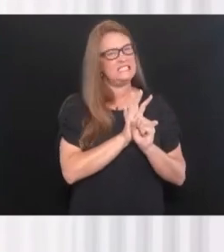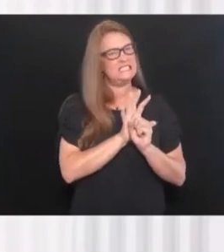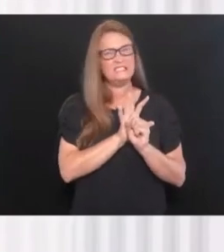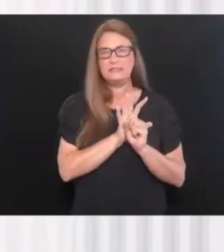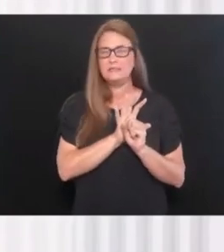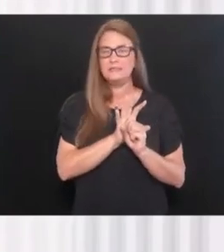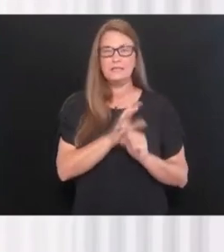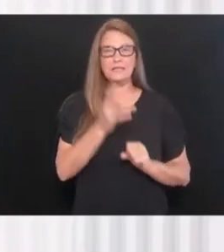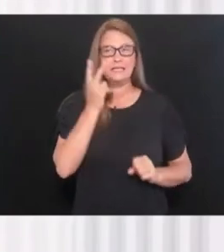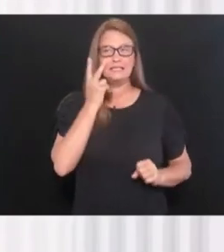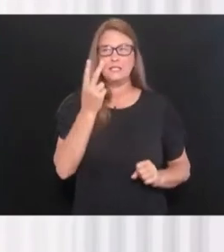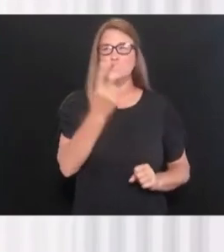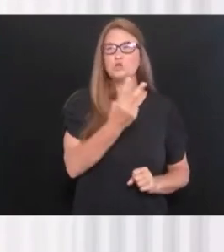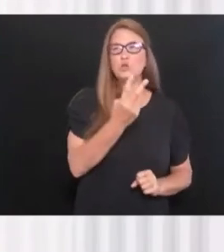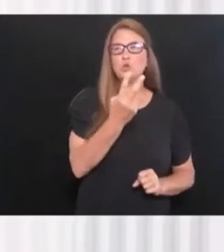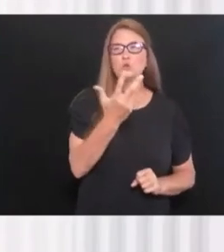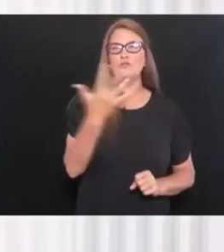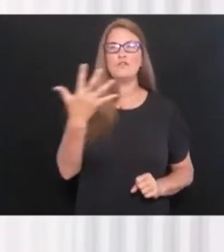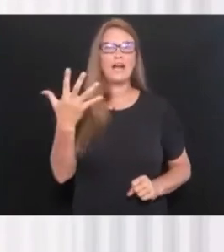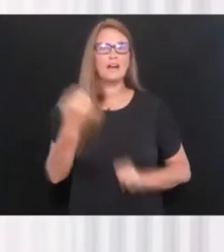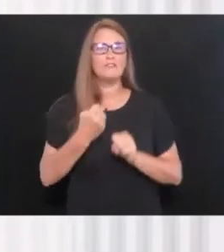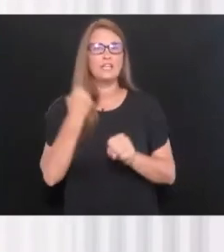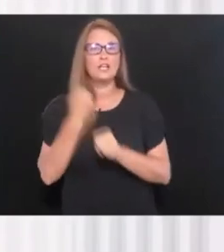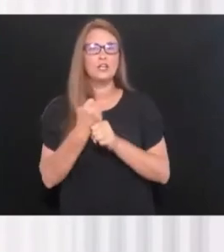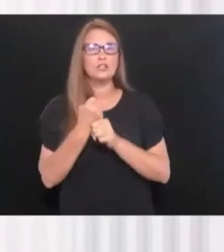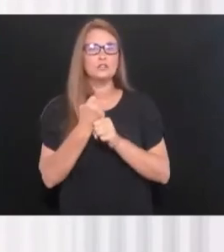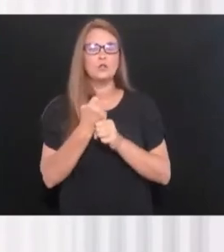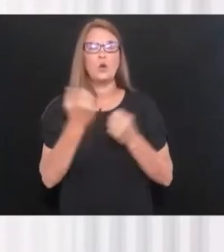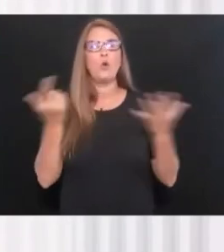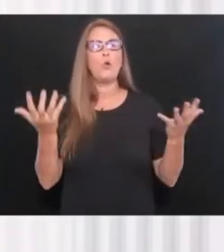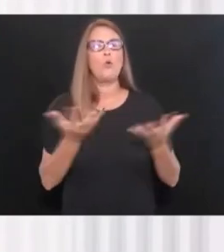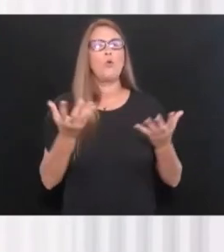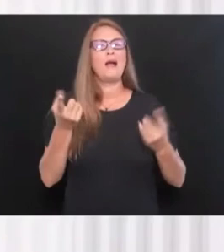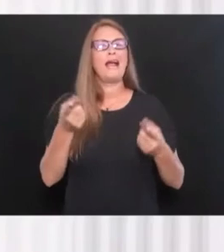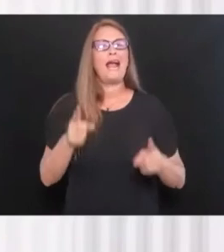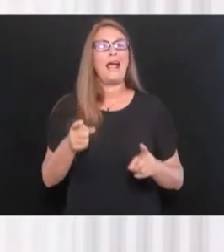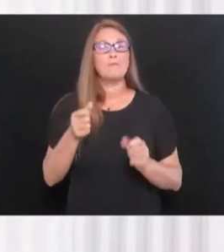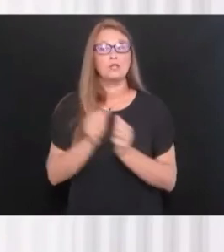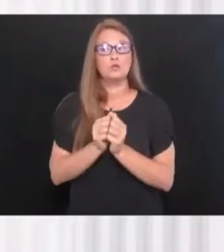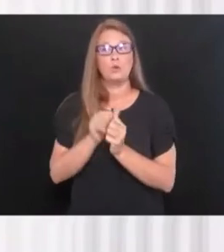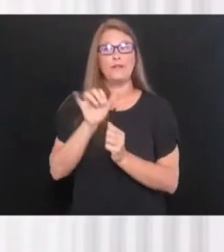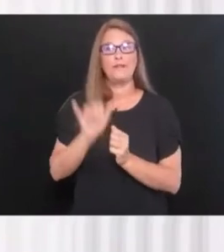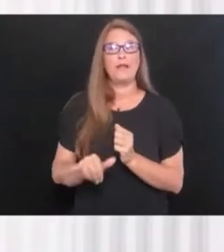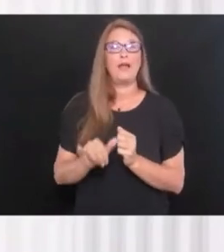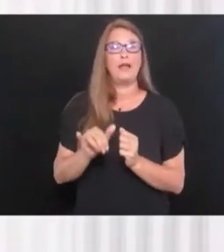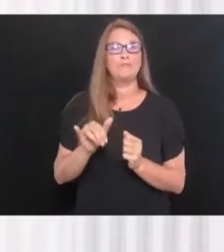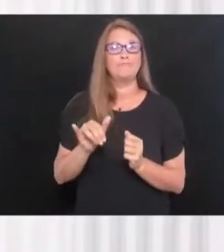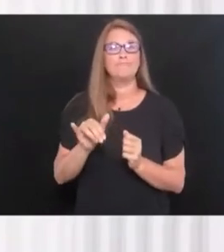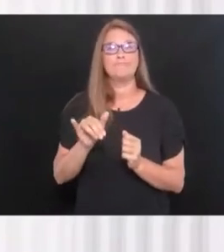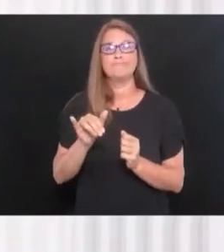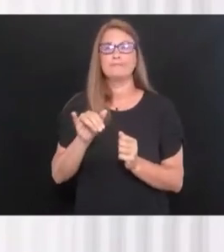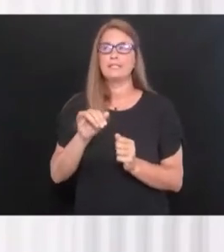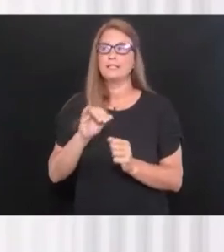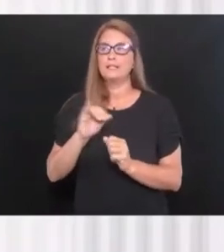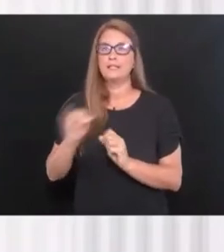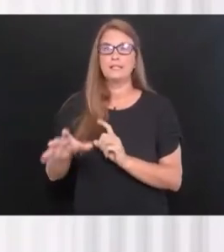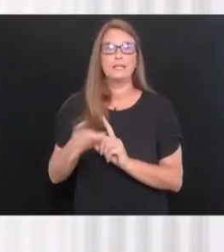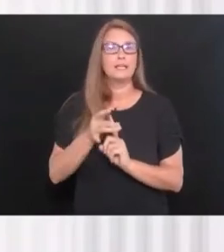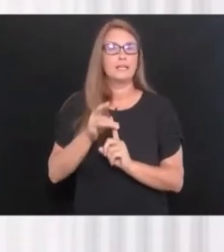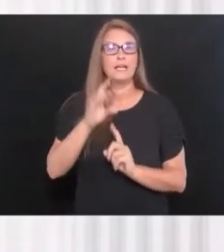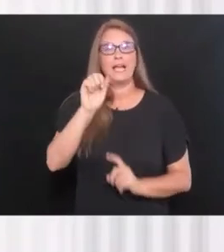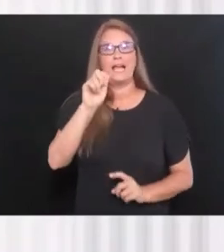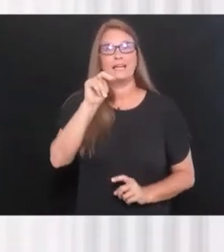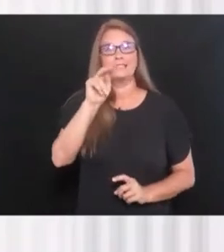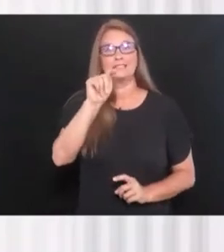two, five, 10 years, what's going to be the long-term effect from that COVID infection? Yeah, you may get some antibody protection, uh, and you,